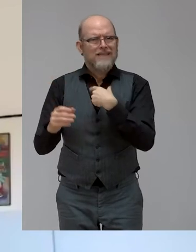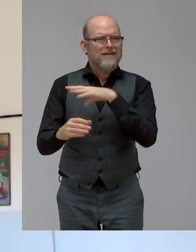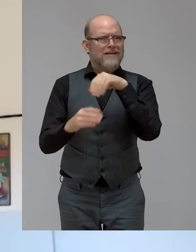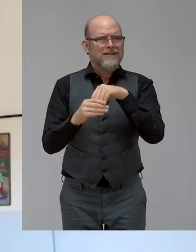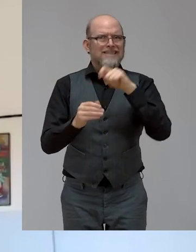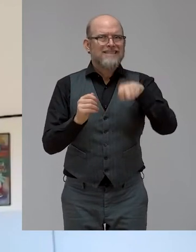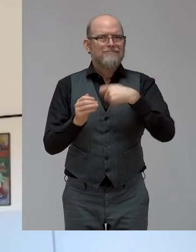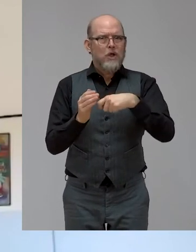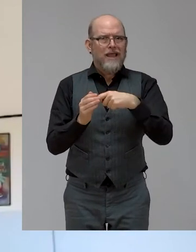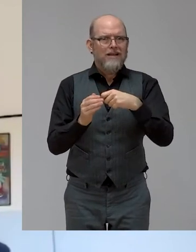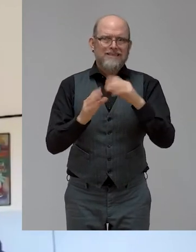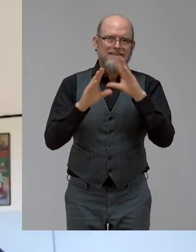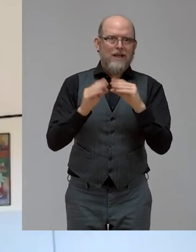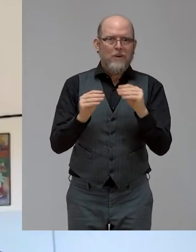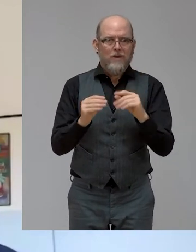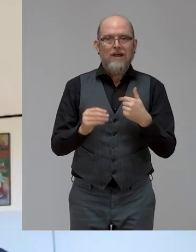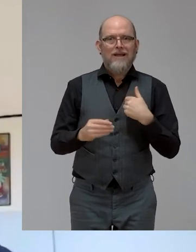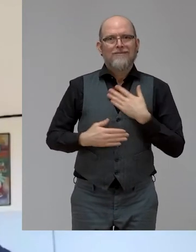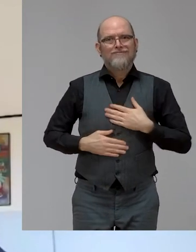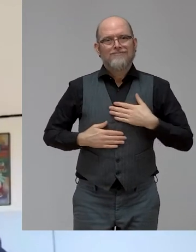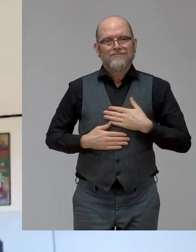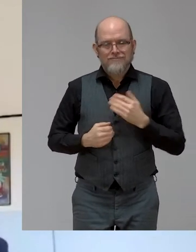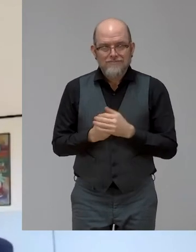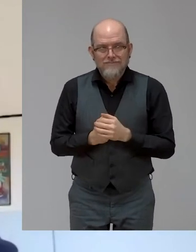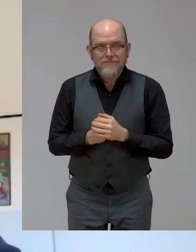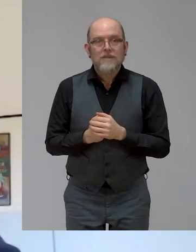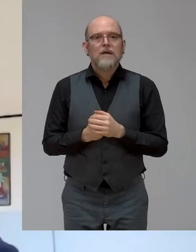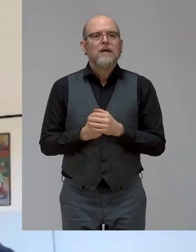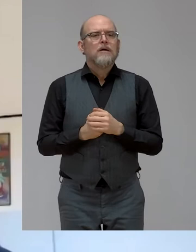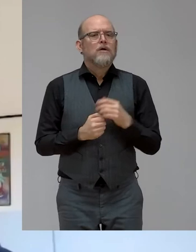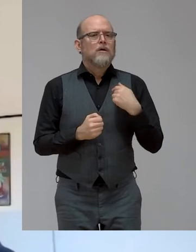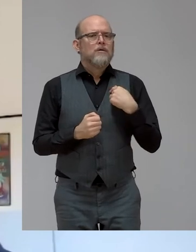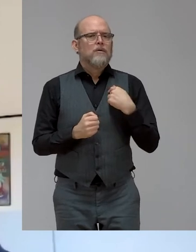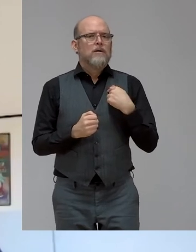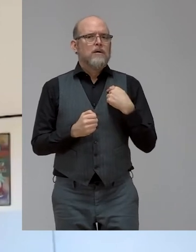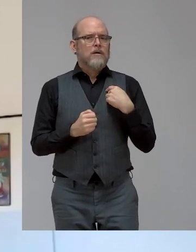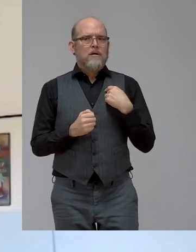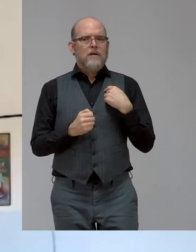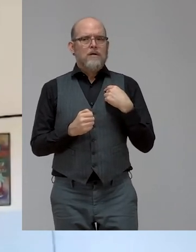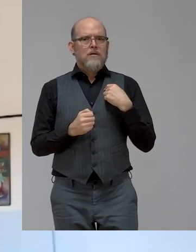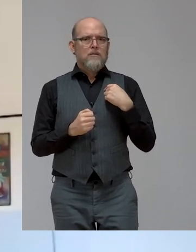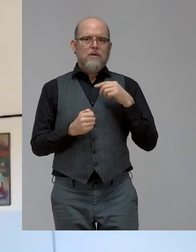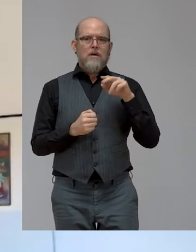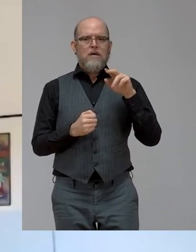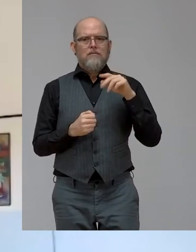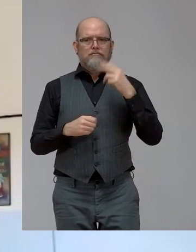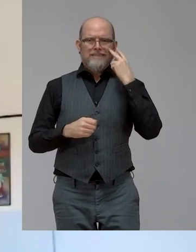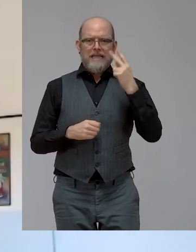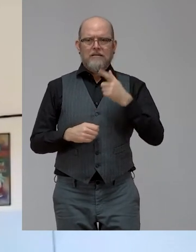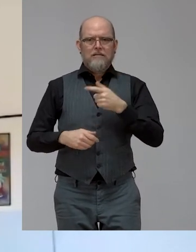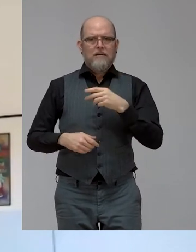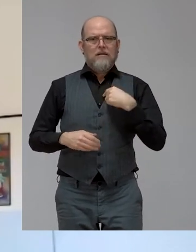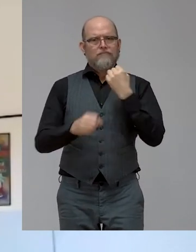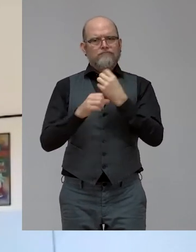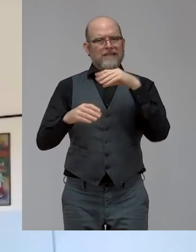come and speak with you. Uh, I wore my, uh, United Nations top in honor of the many years, uh, I've come across to Vienna to